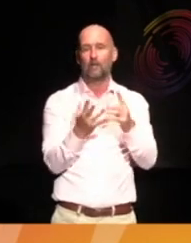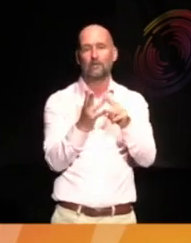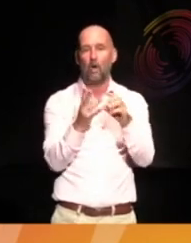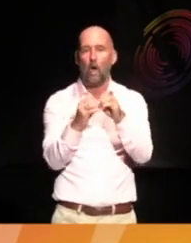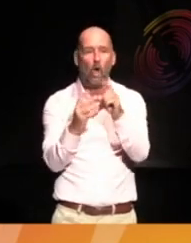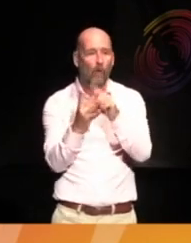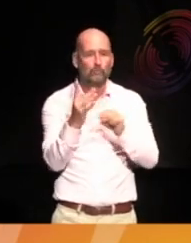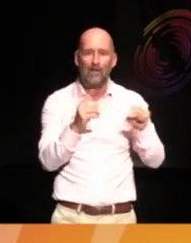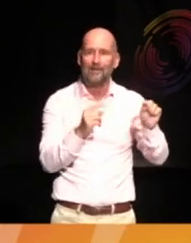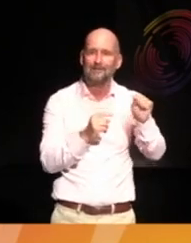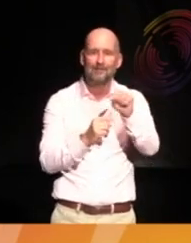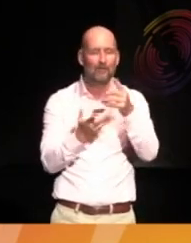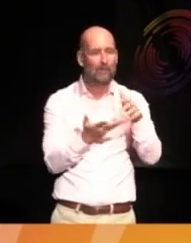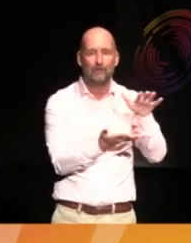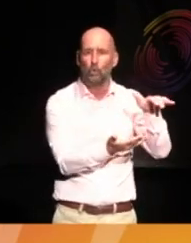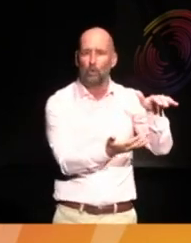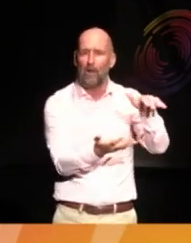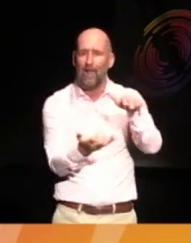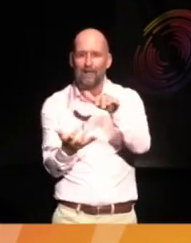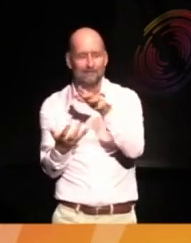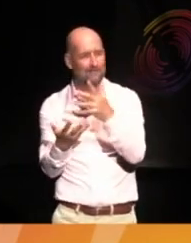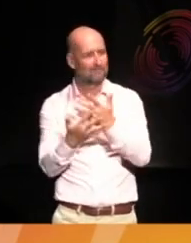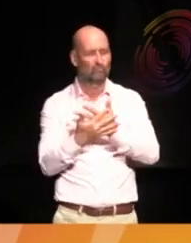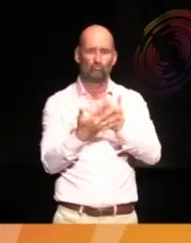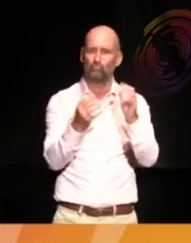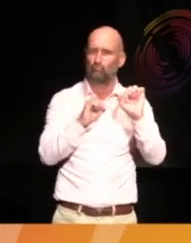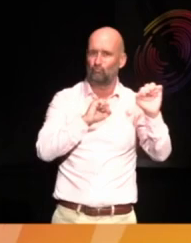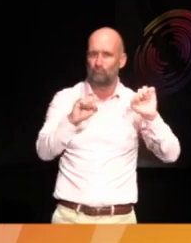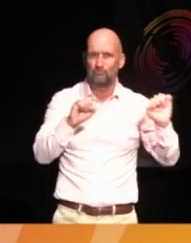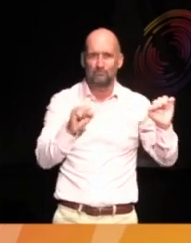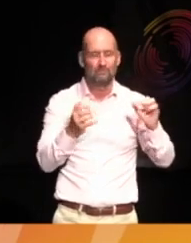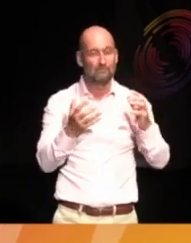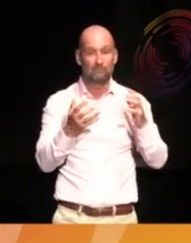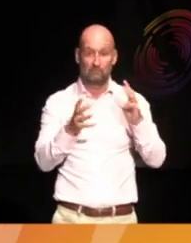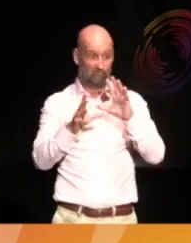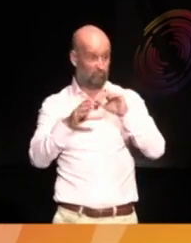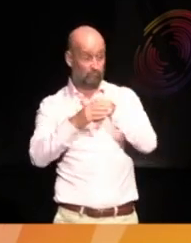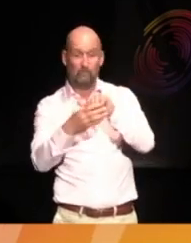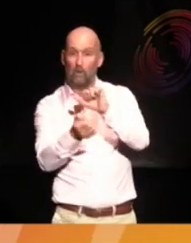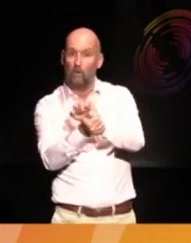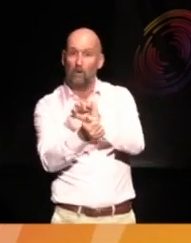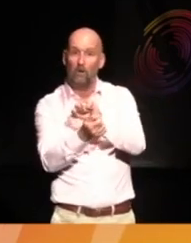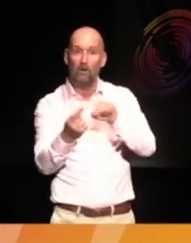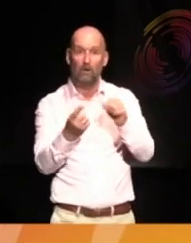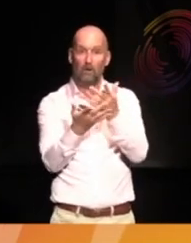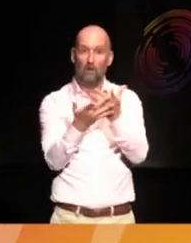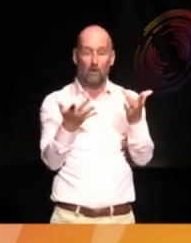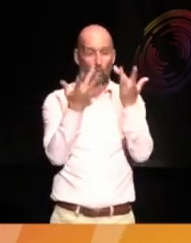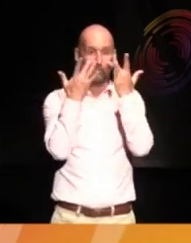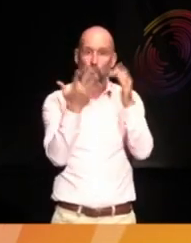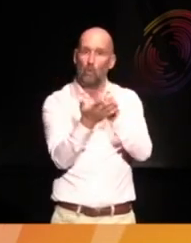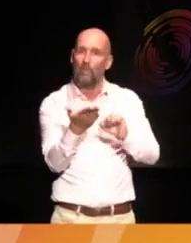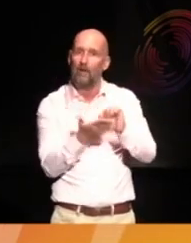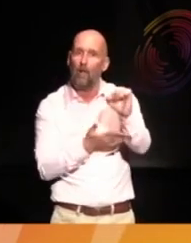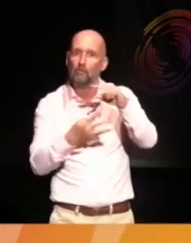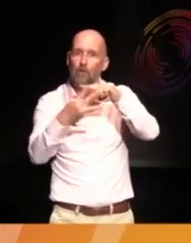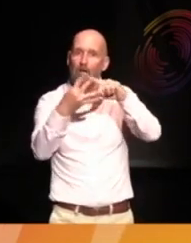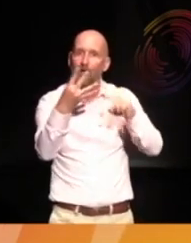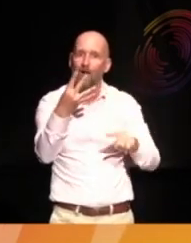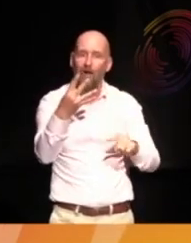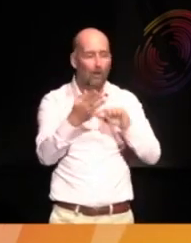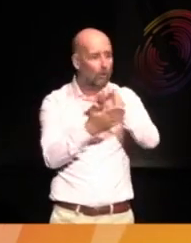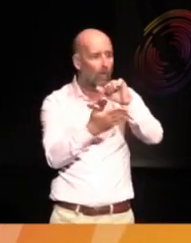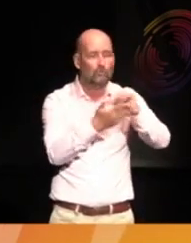when they were collected by early ethnographers, early anthropologists, were just interested in just the culture, the culture of it, the ethnicity,